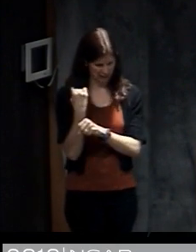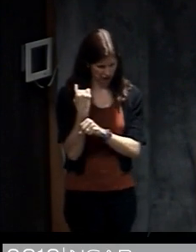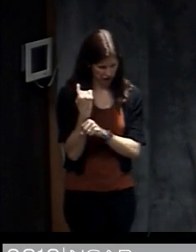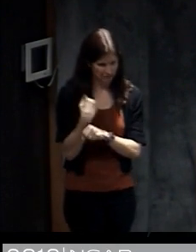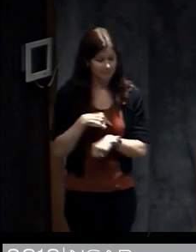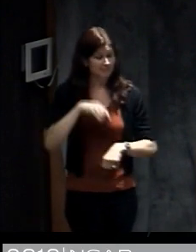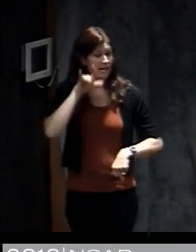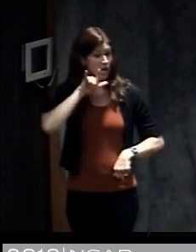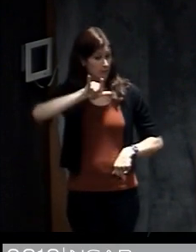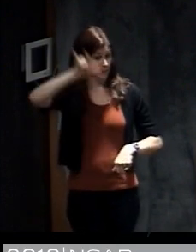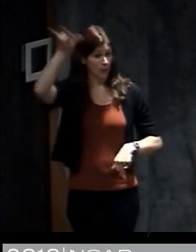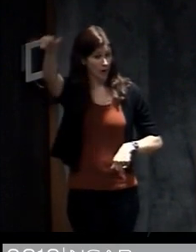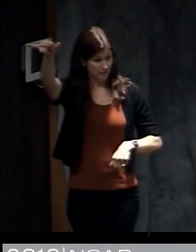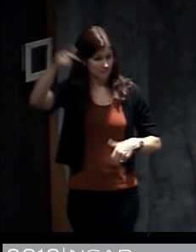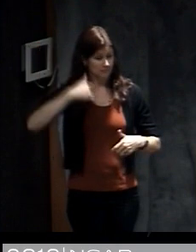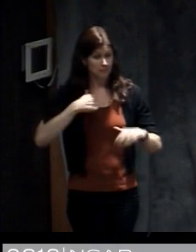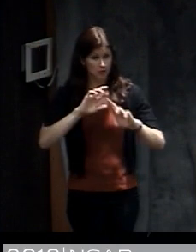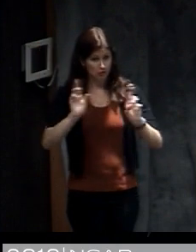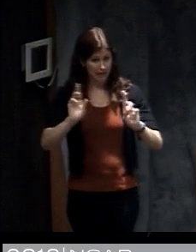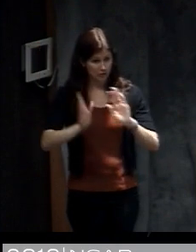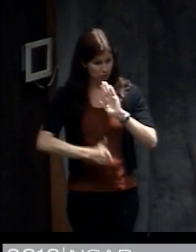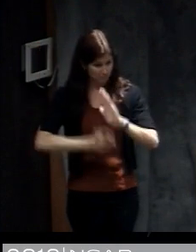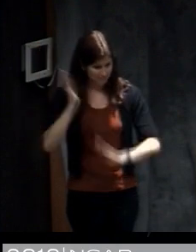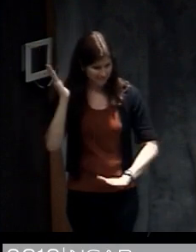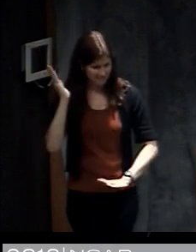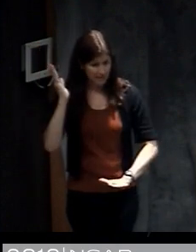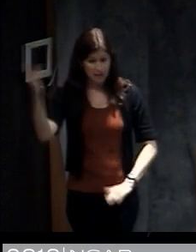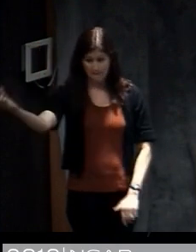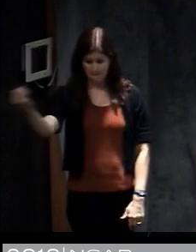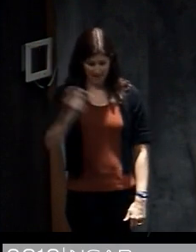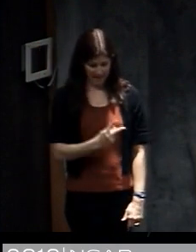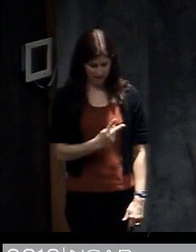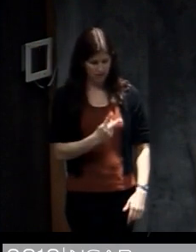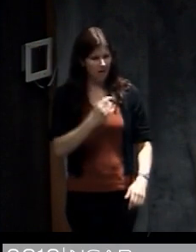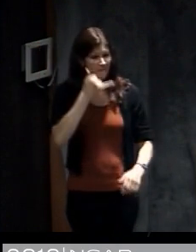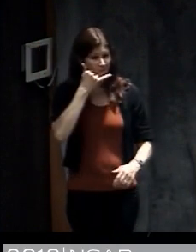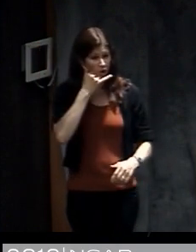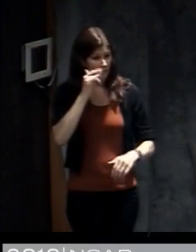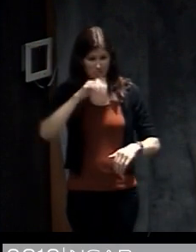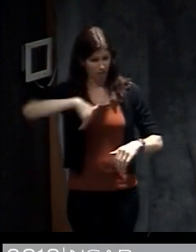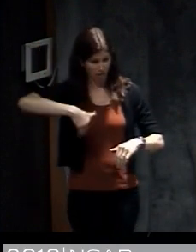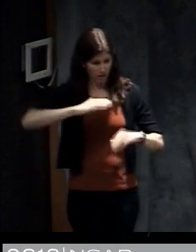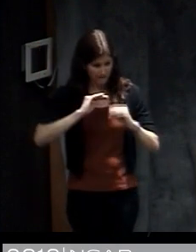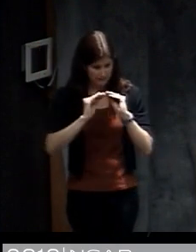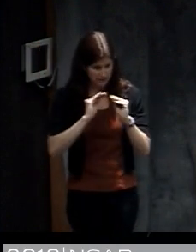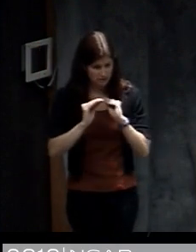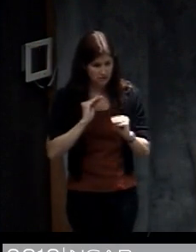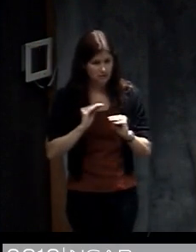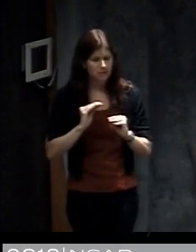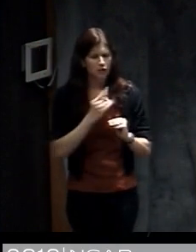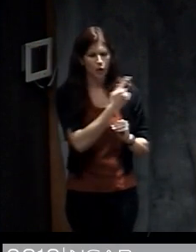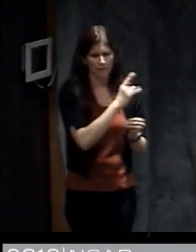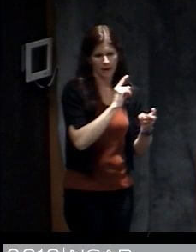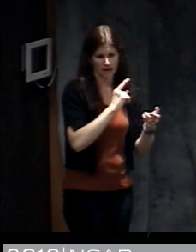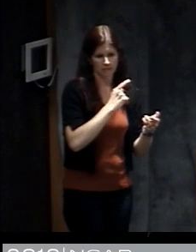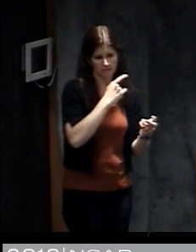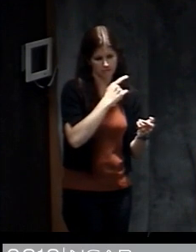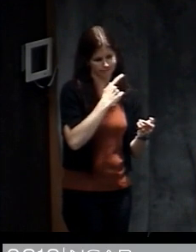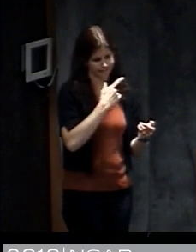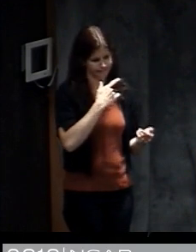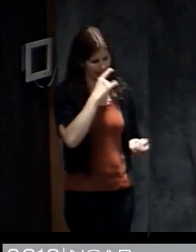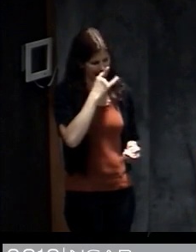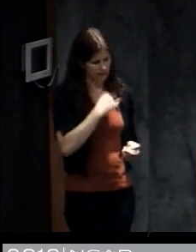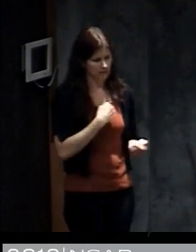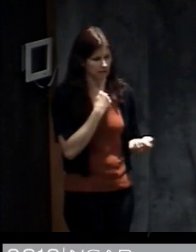in the airport about to leave on a trip. And when I got back, my phone still wasn't fixed. And so one of my kids wanted to have a play date with someone else. And I had to